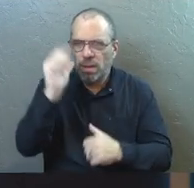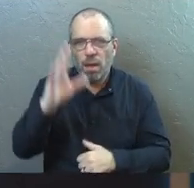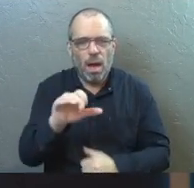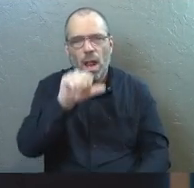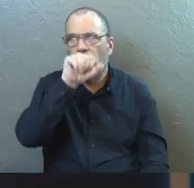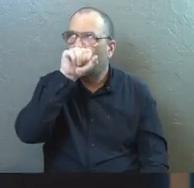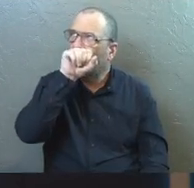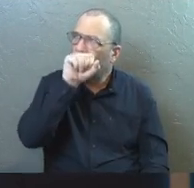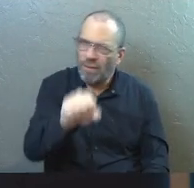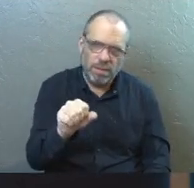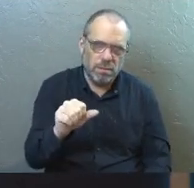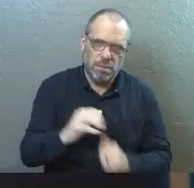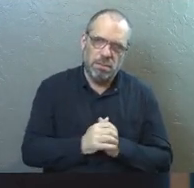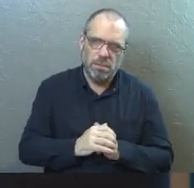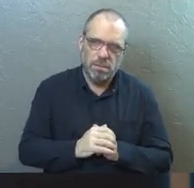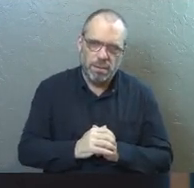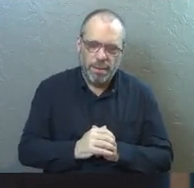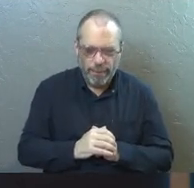God, okay?